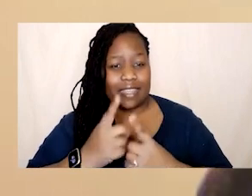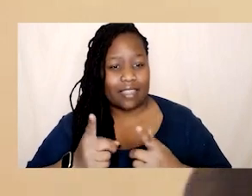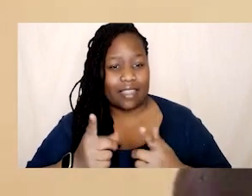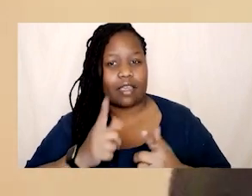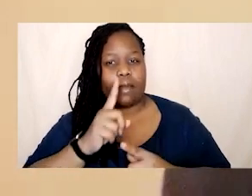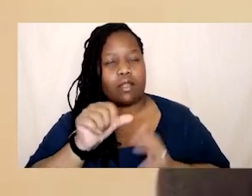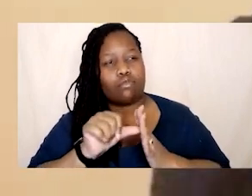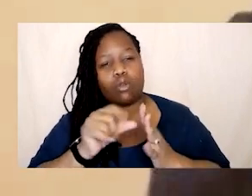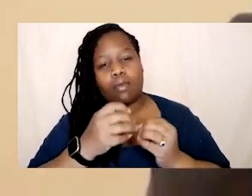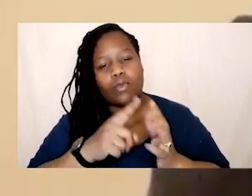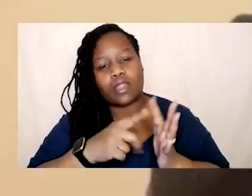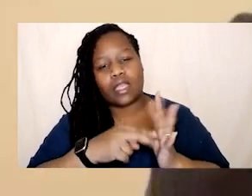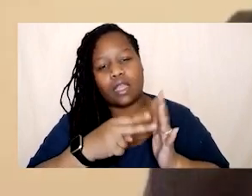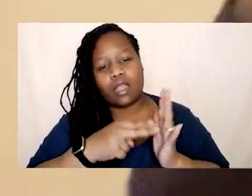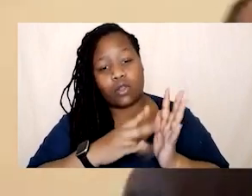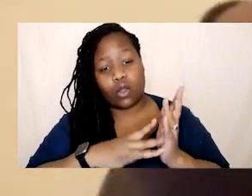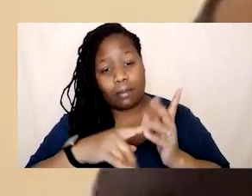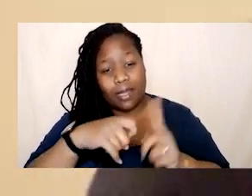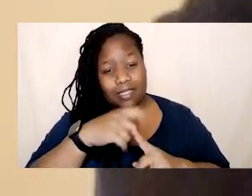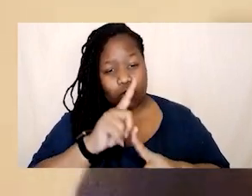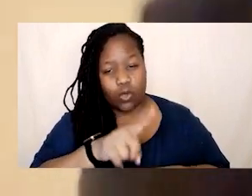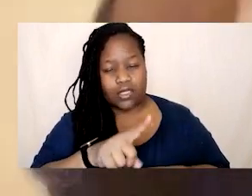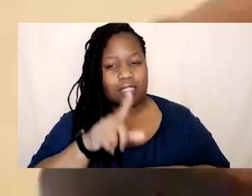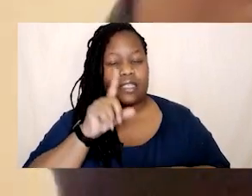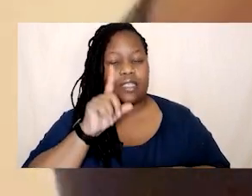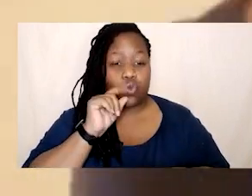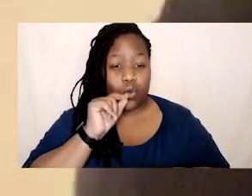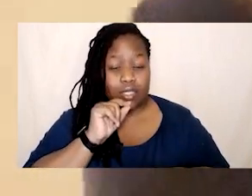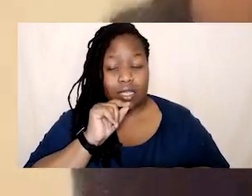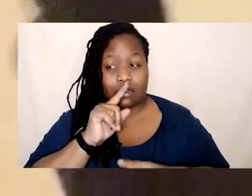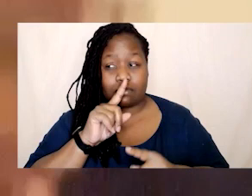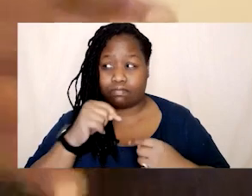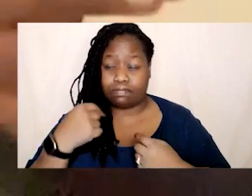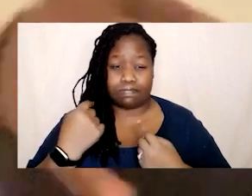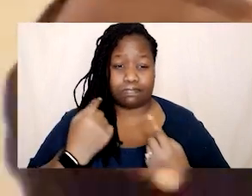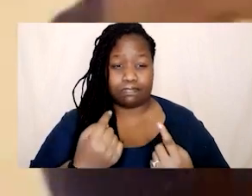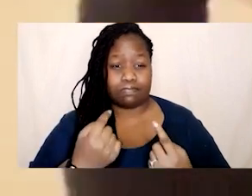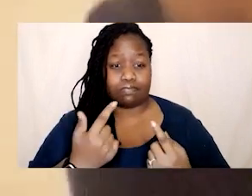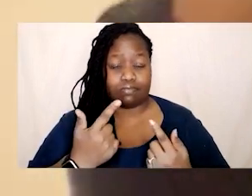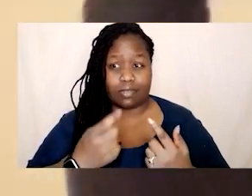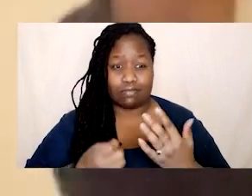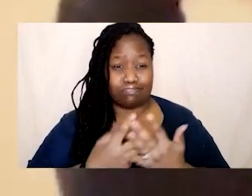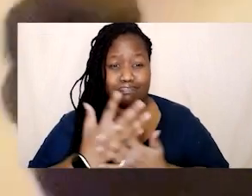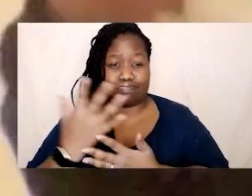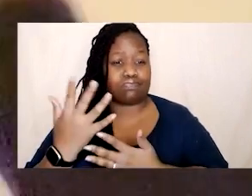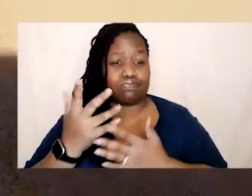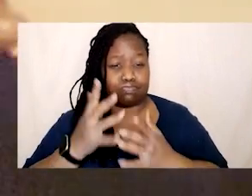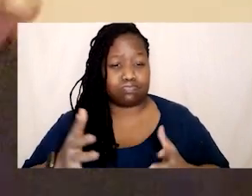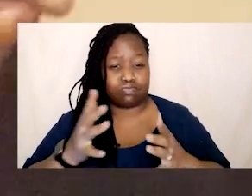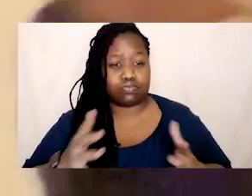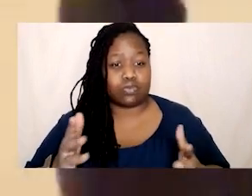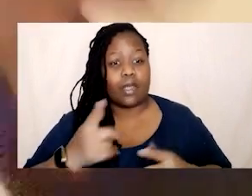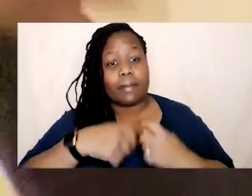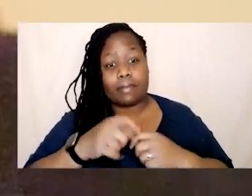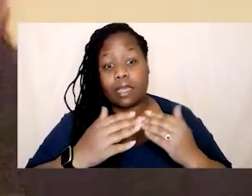him Twitter actually has come leaps and bounds in make in being a safer